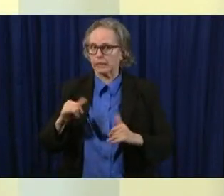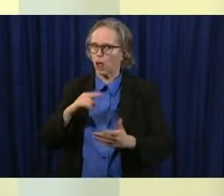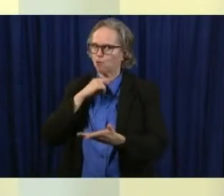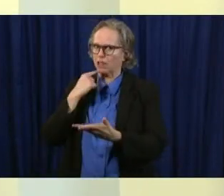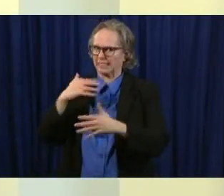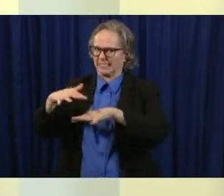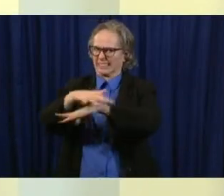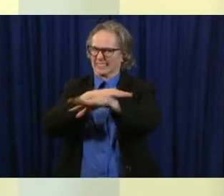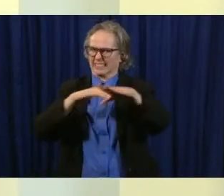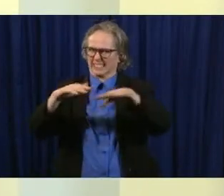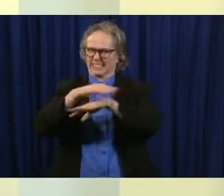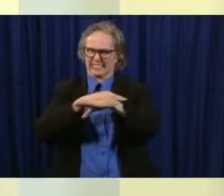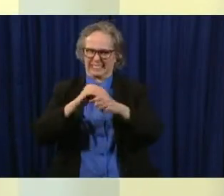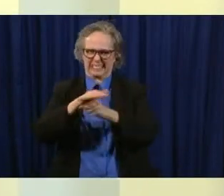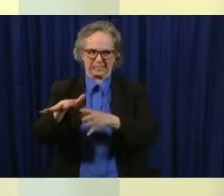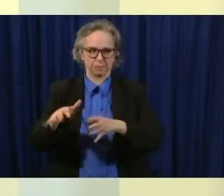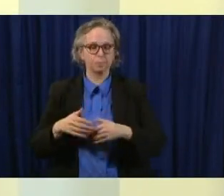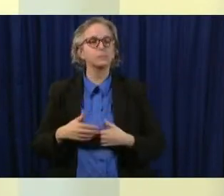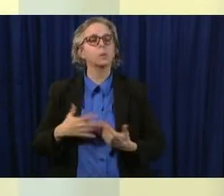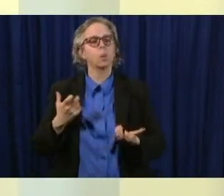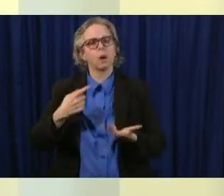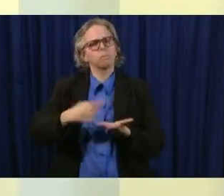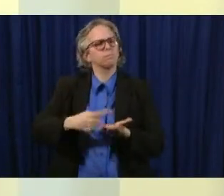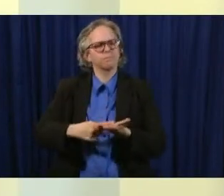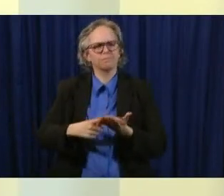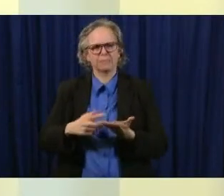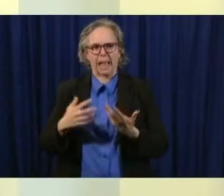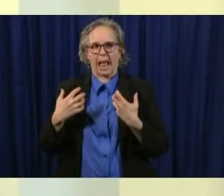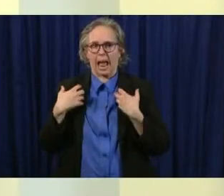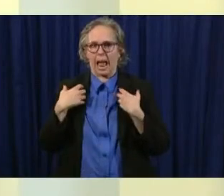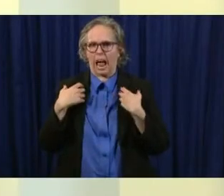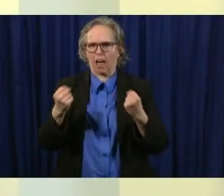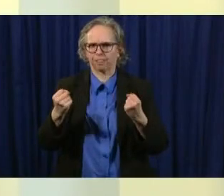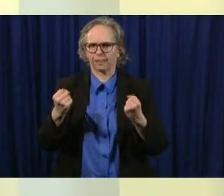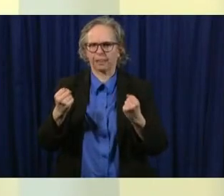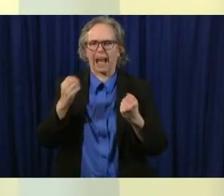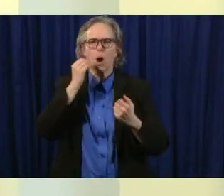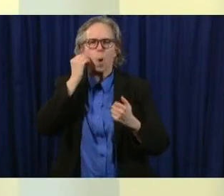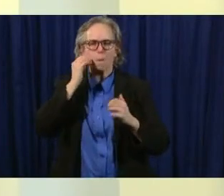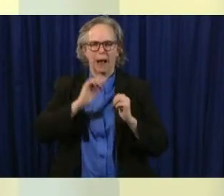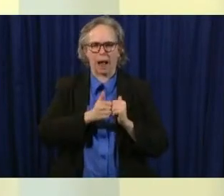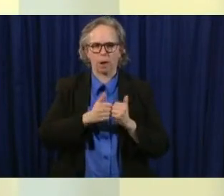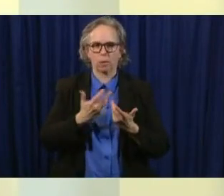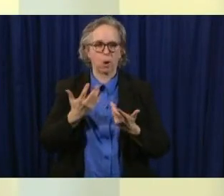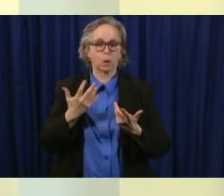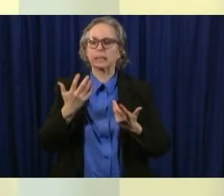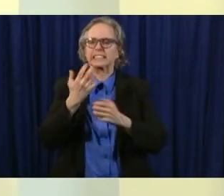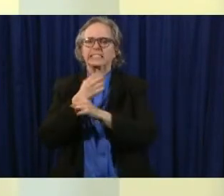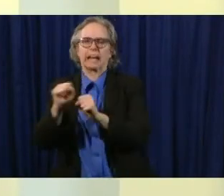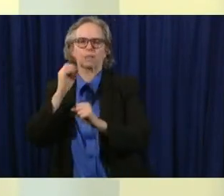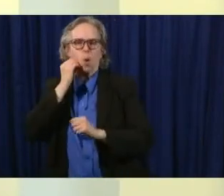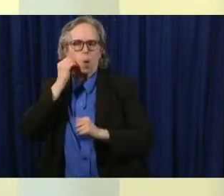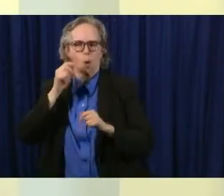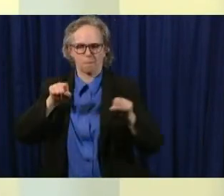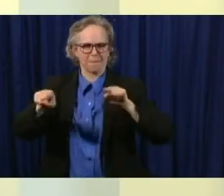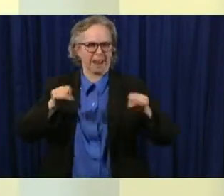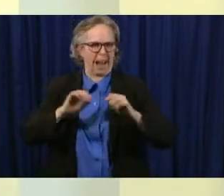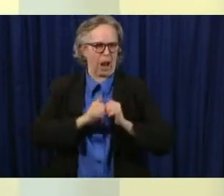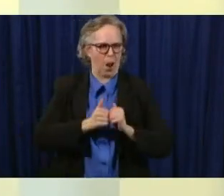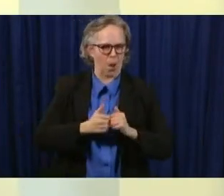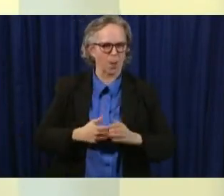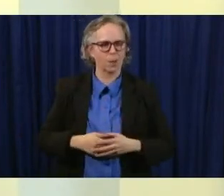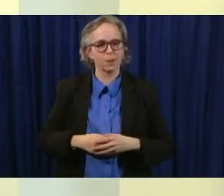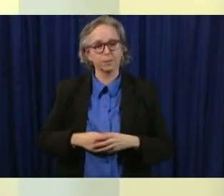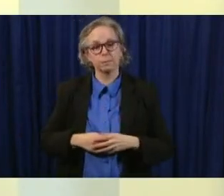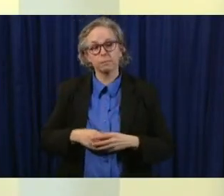safer at home you know i just want us to like use that judgment where we can and when we do have options to keep